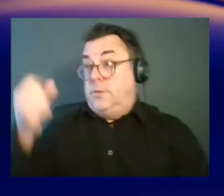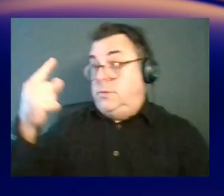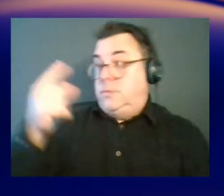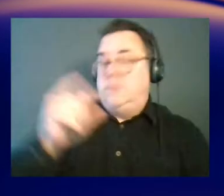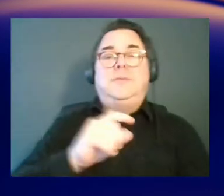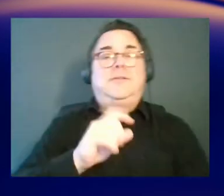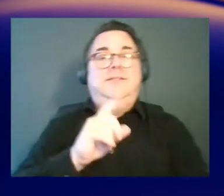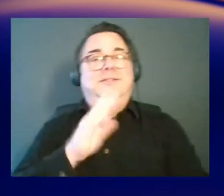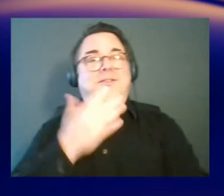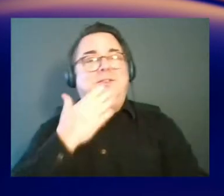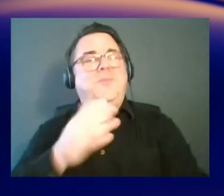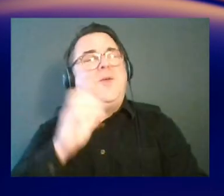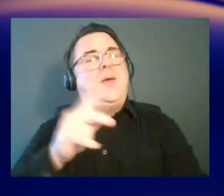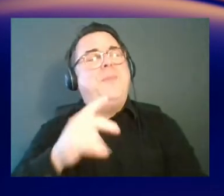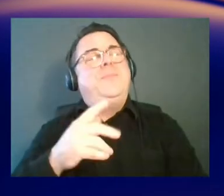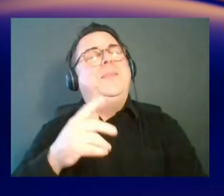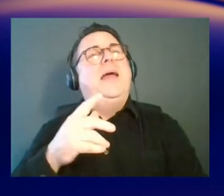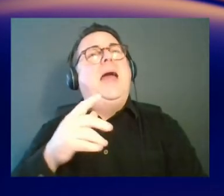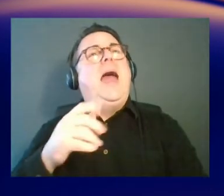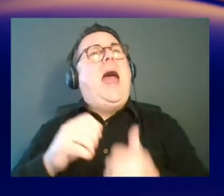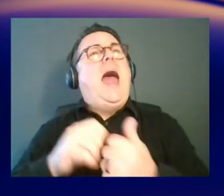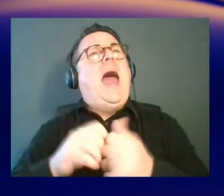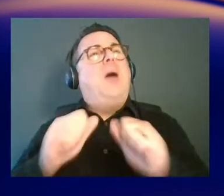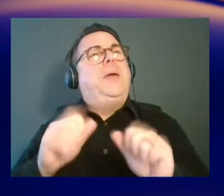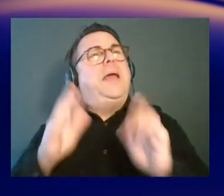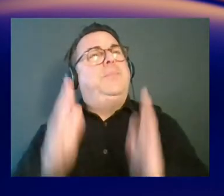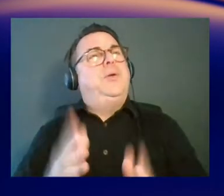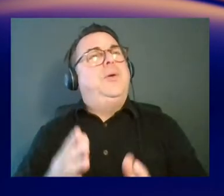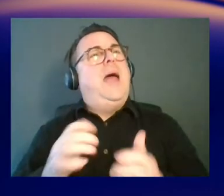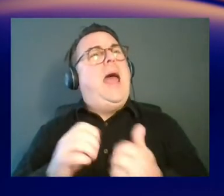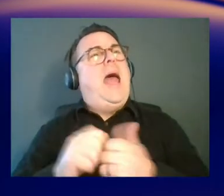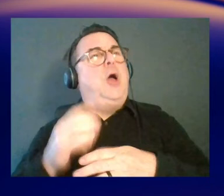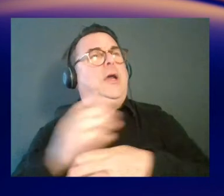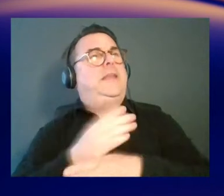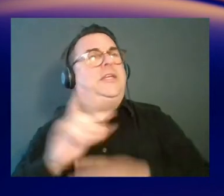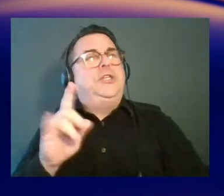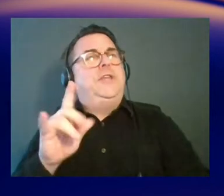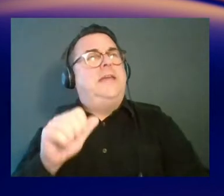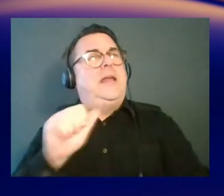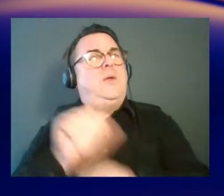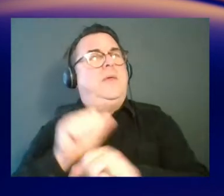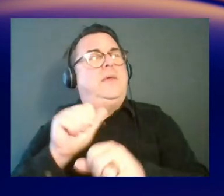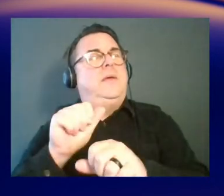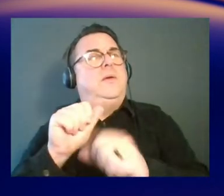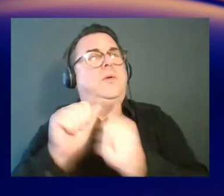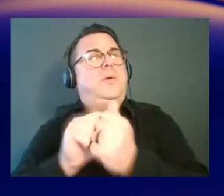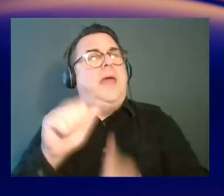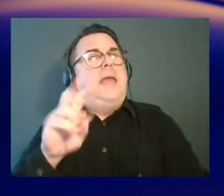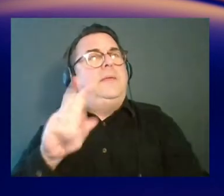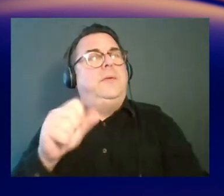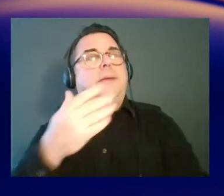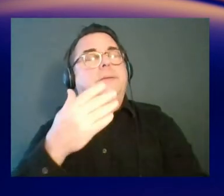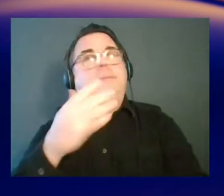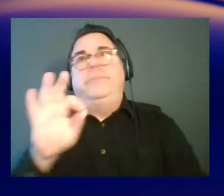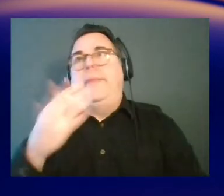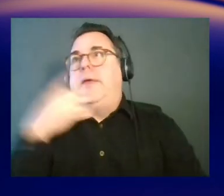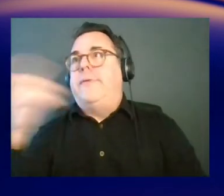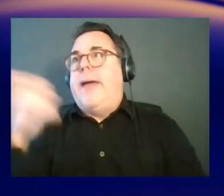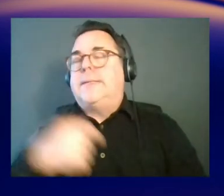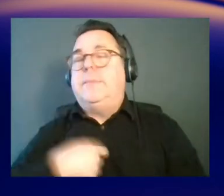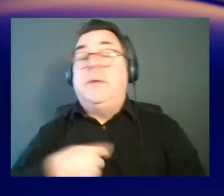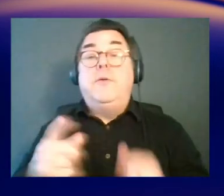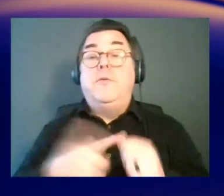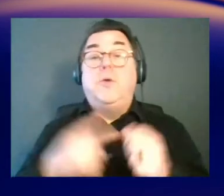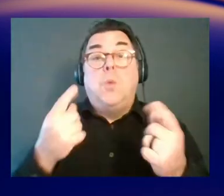All right. So how would people get started or how can they share their data on AWS? Yeah, thanks for asking. So the first thing I'm going to do